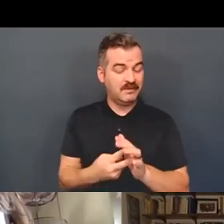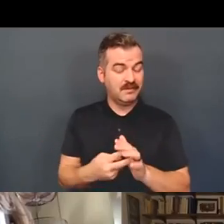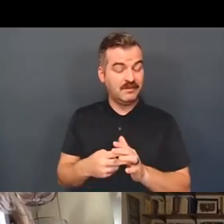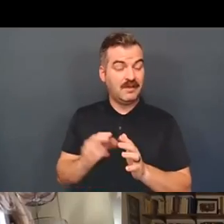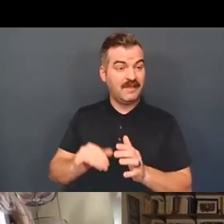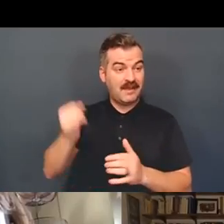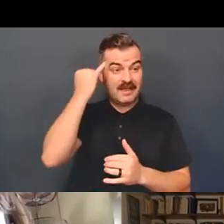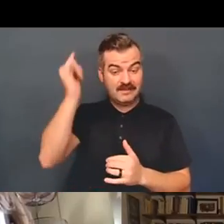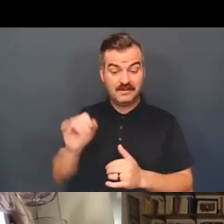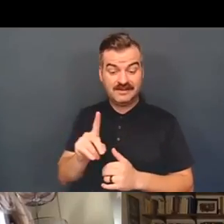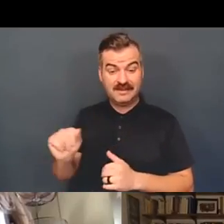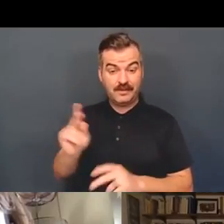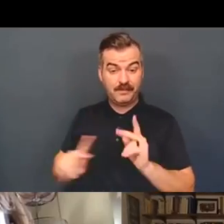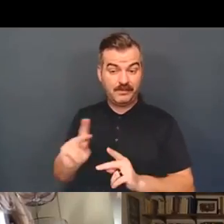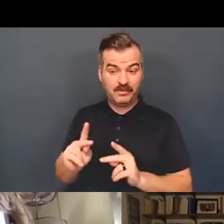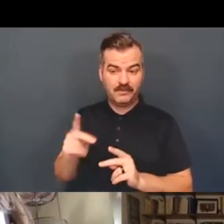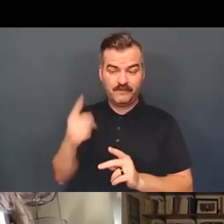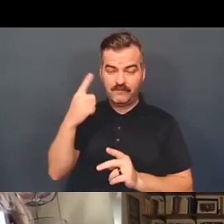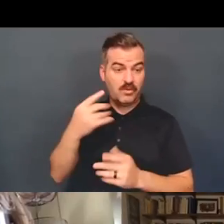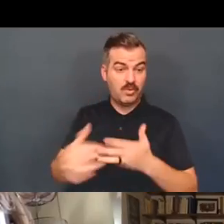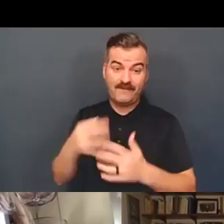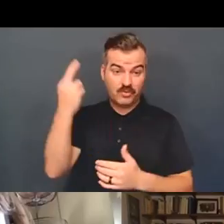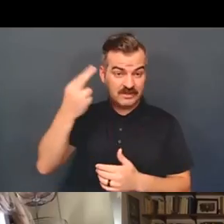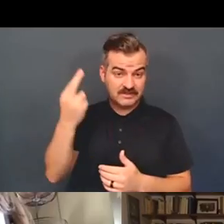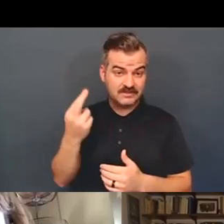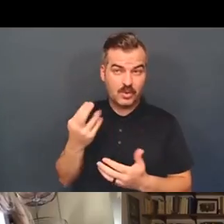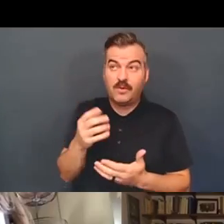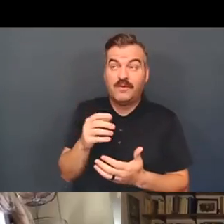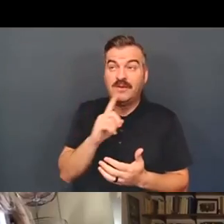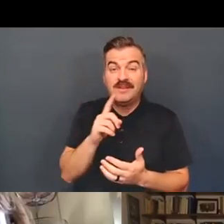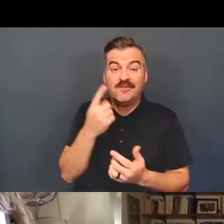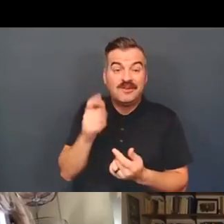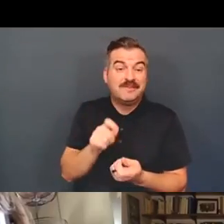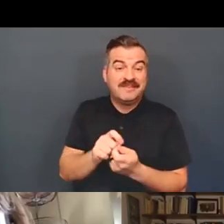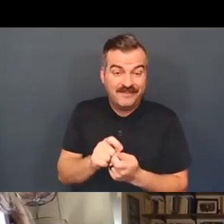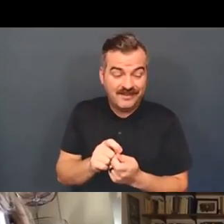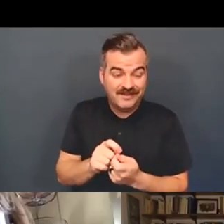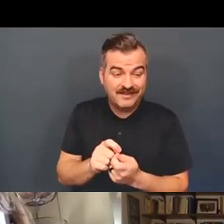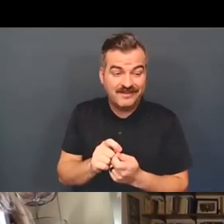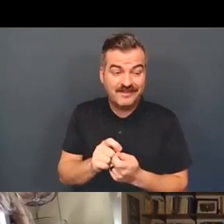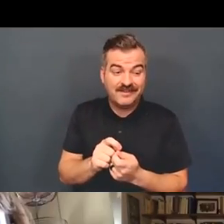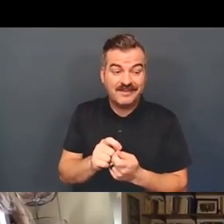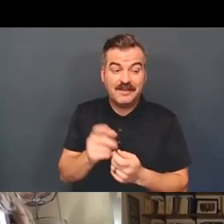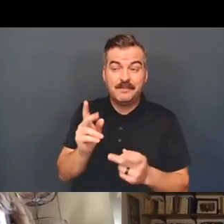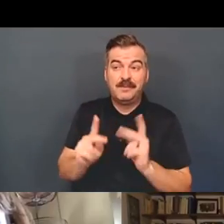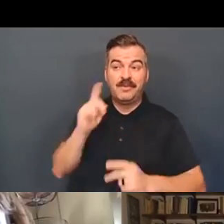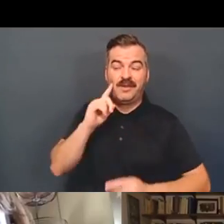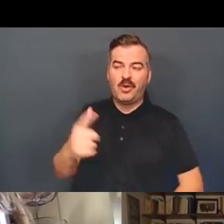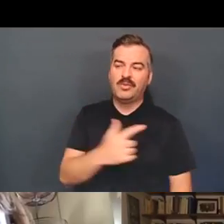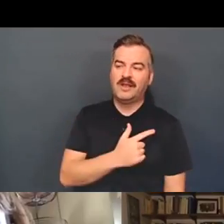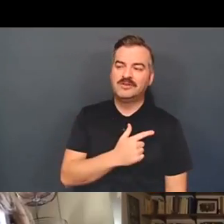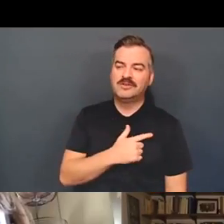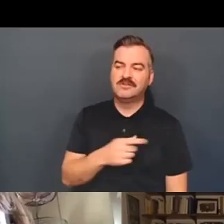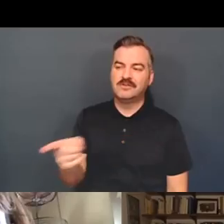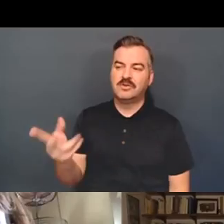people, for whatever reasons, for specific reasons often assigned as laziness, don't want to participate